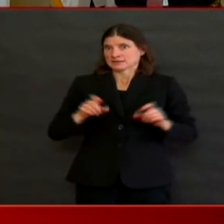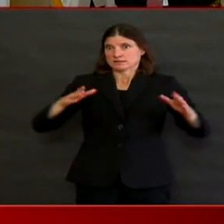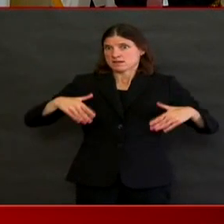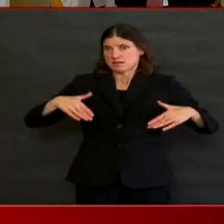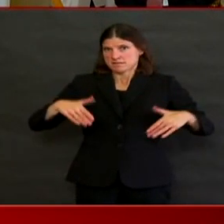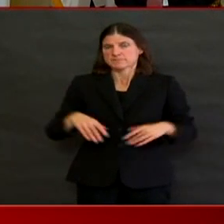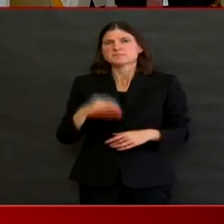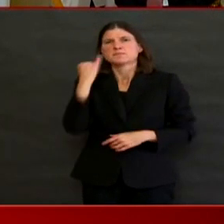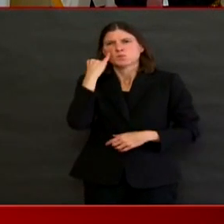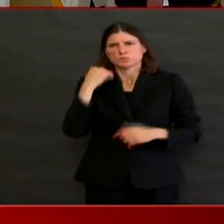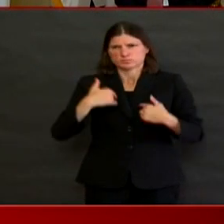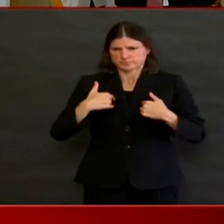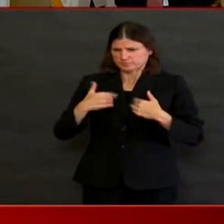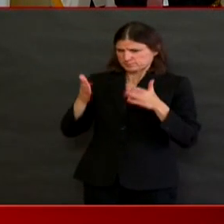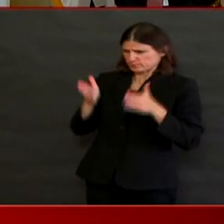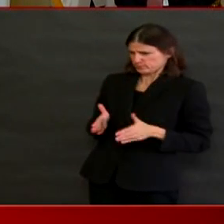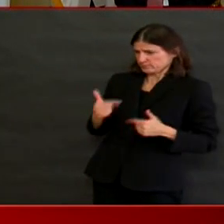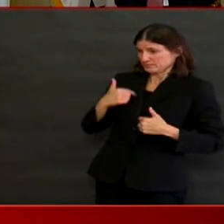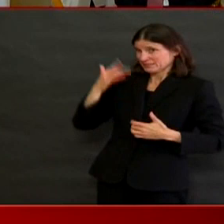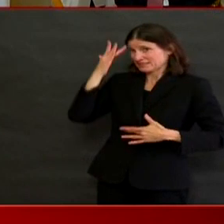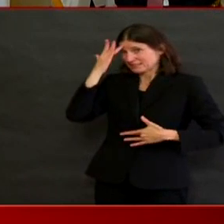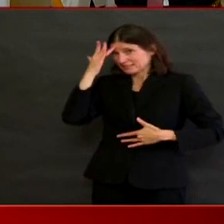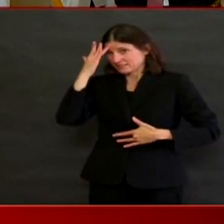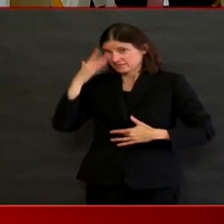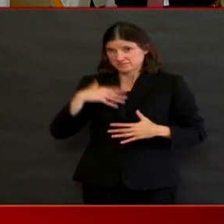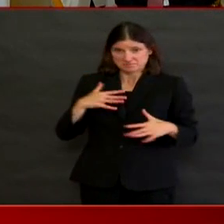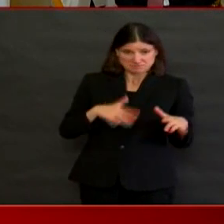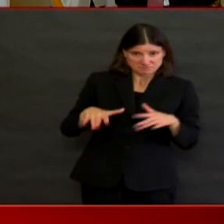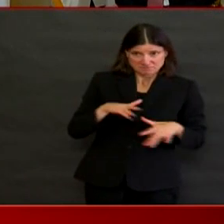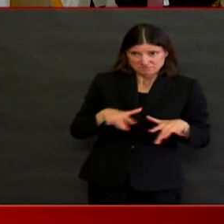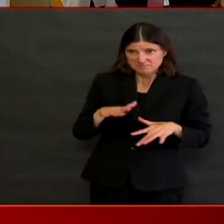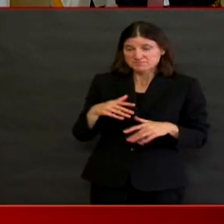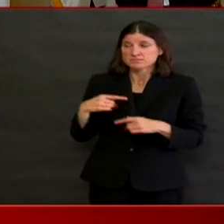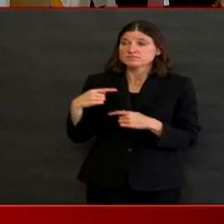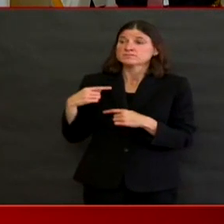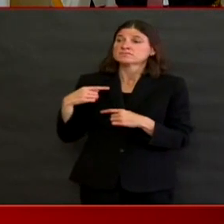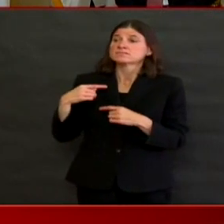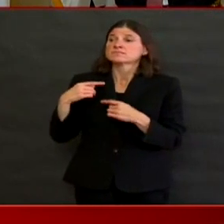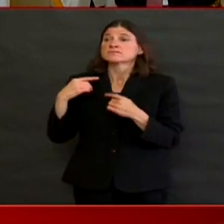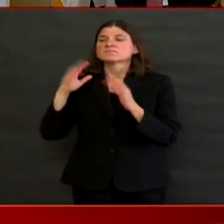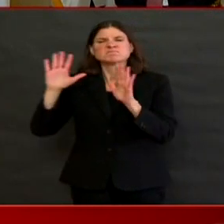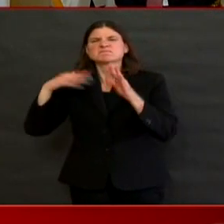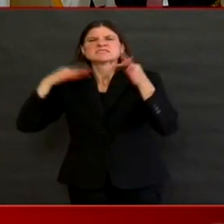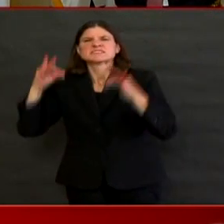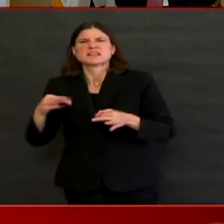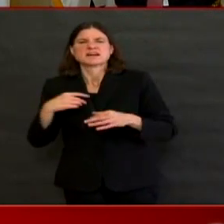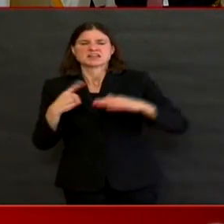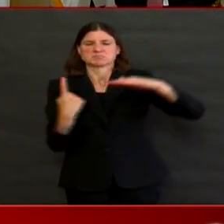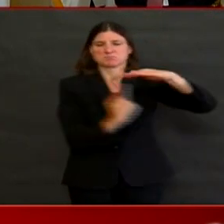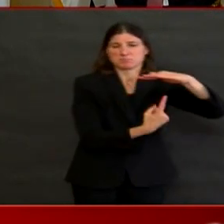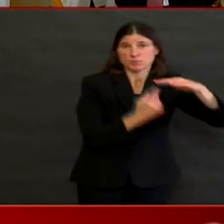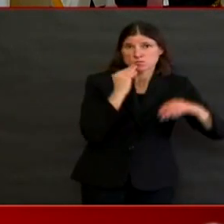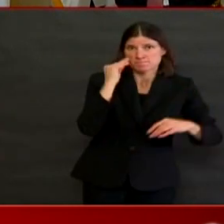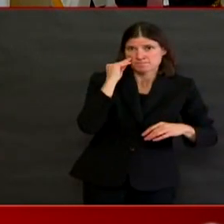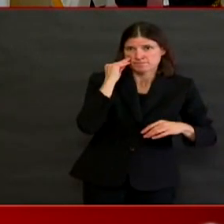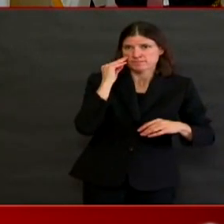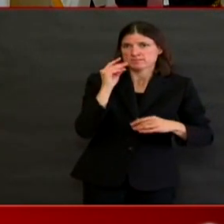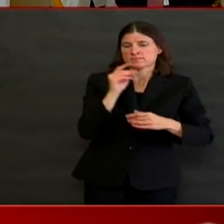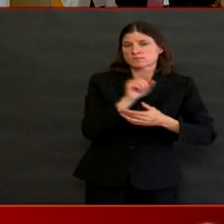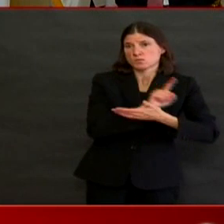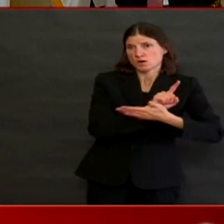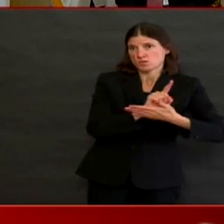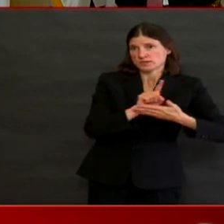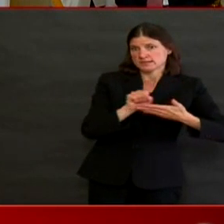have the last three days be one that you have no fever, and that's without taking any fever